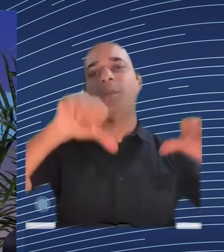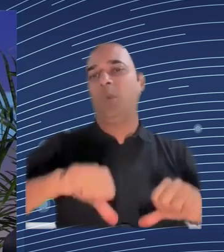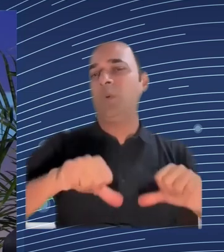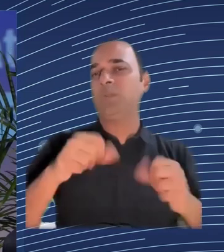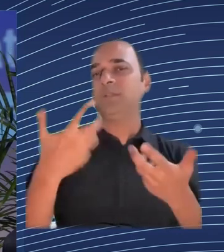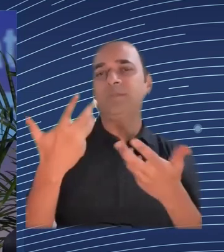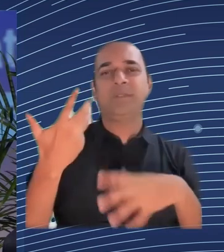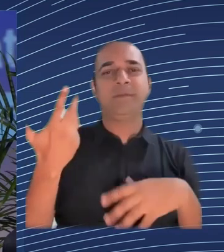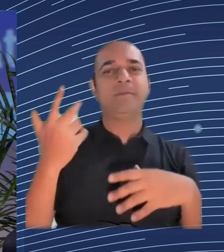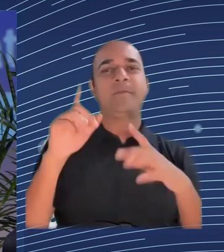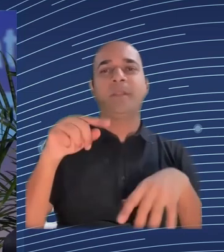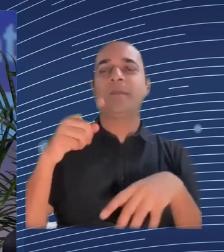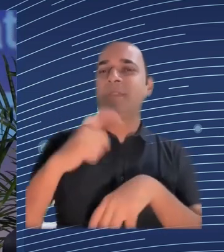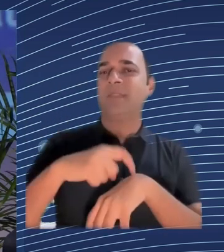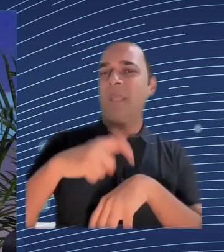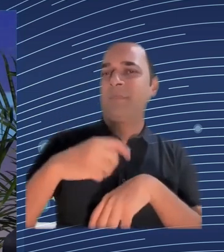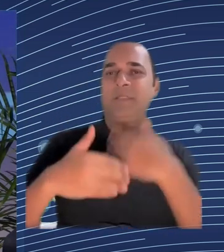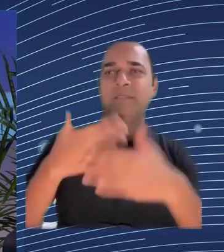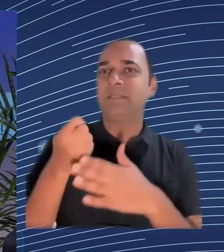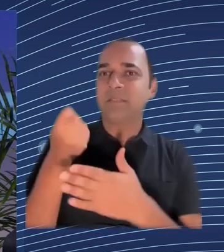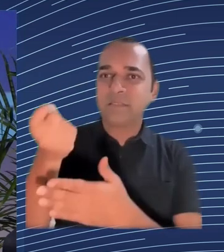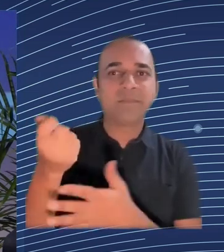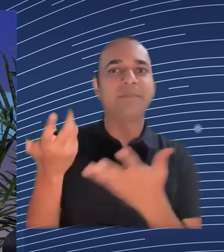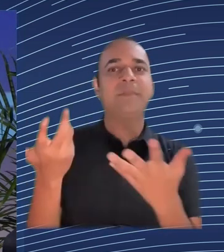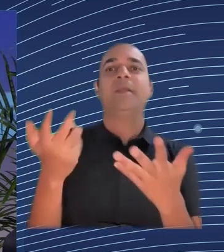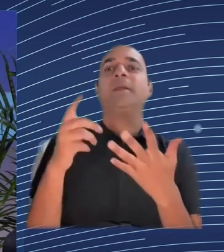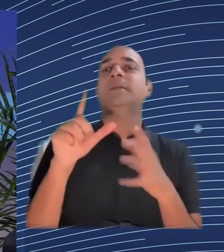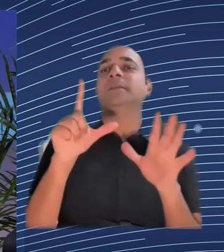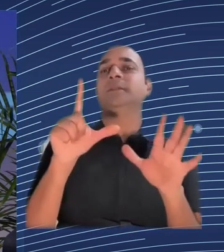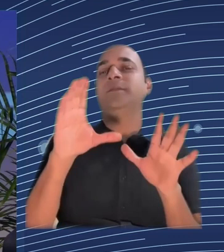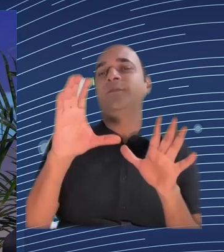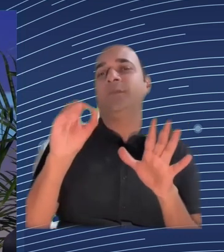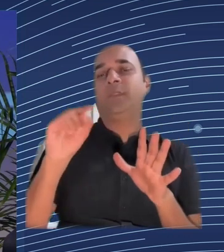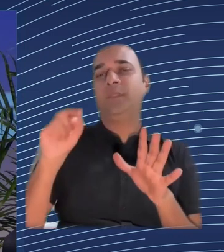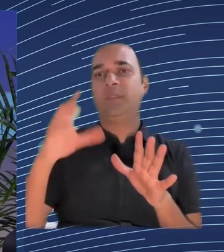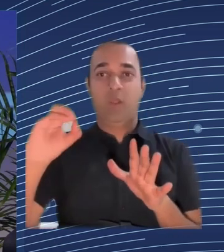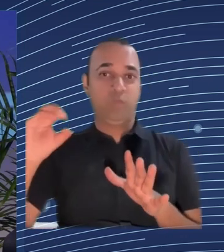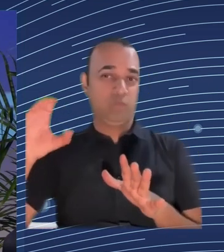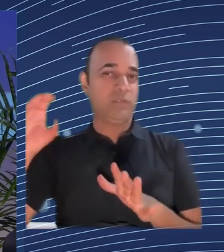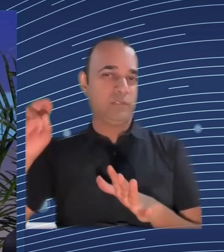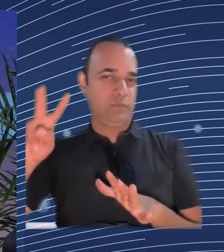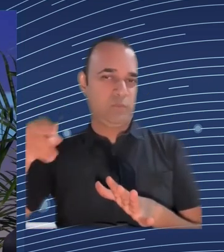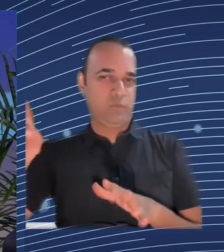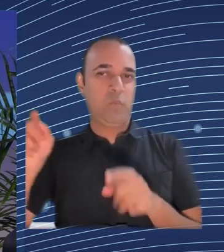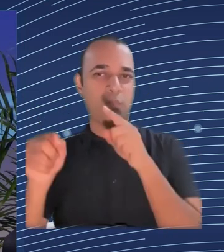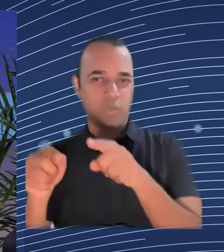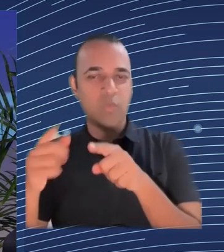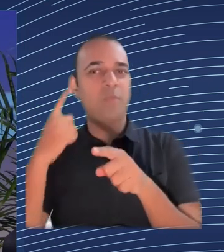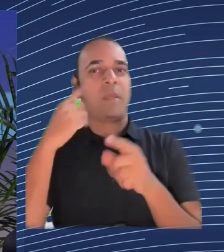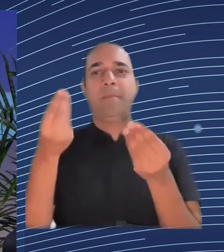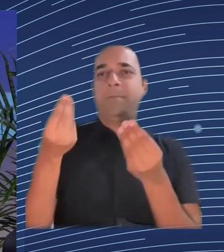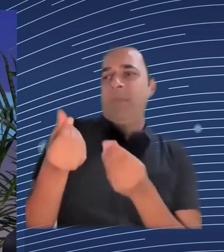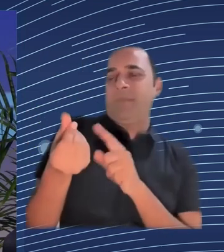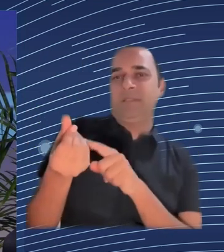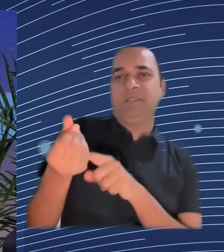I'm guilty of this is the greedy side of AI the controlling Taylor-esque side of artificial intelligence I'd just